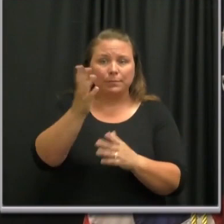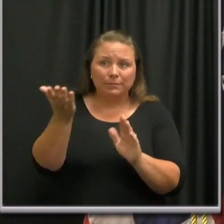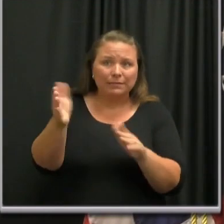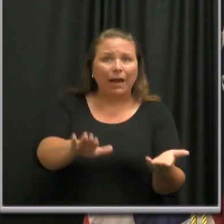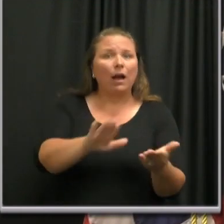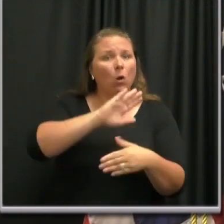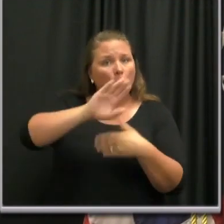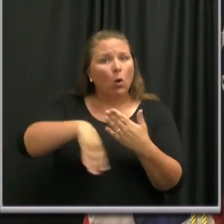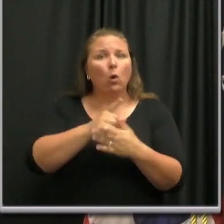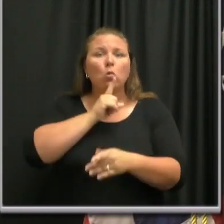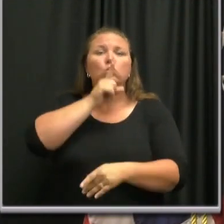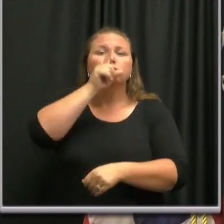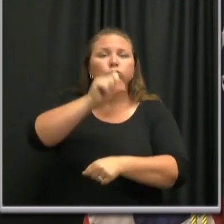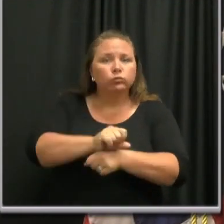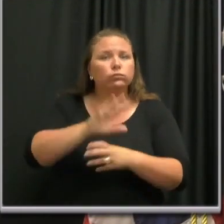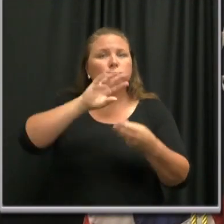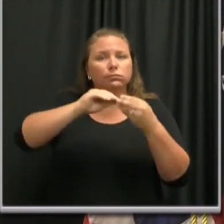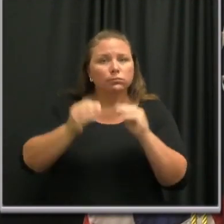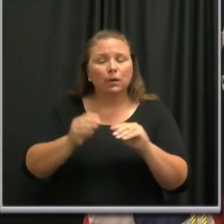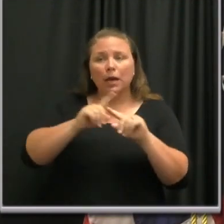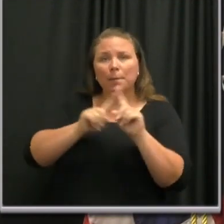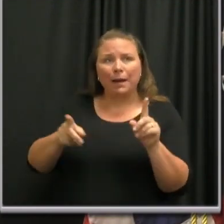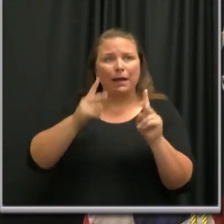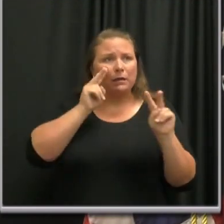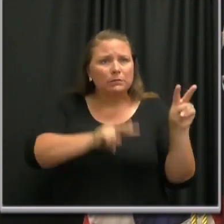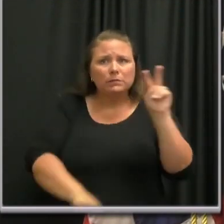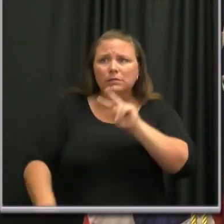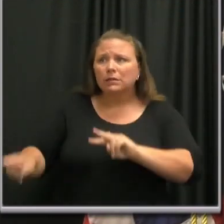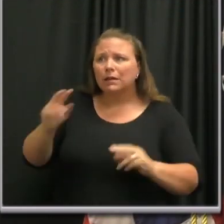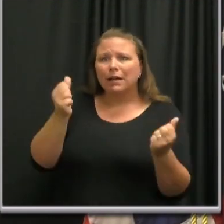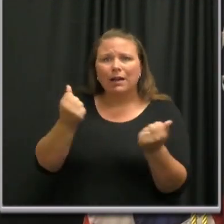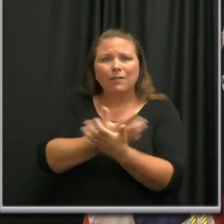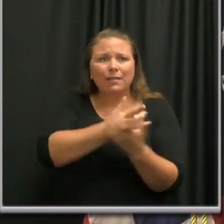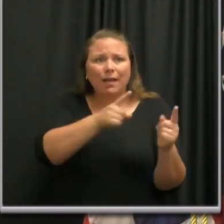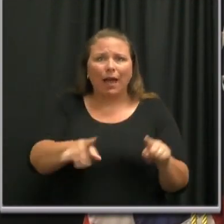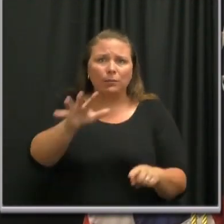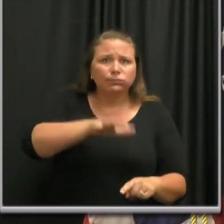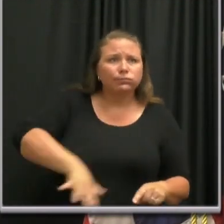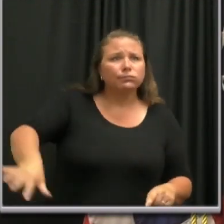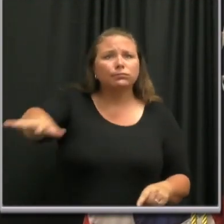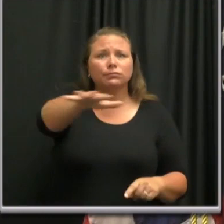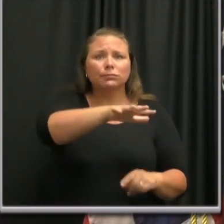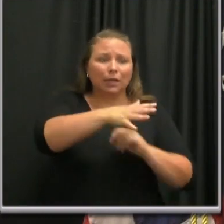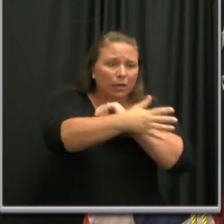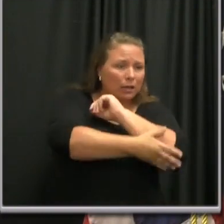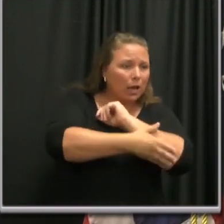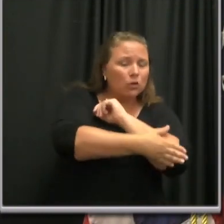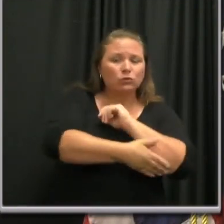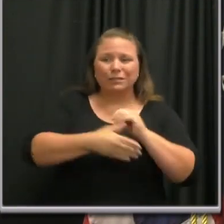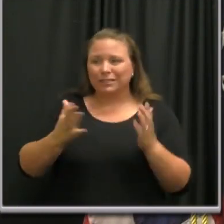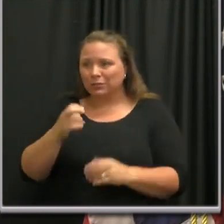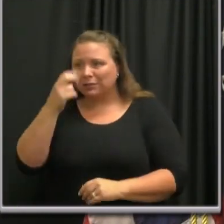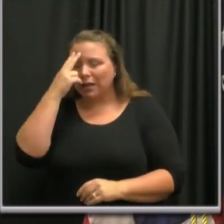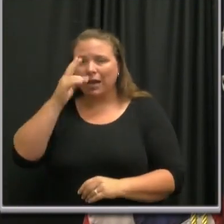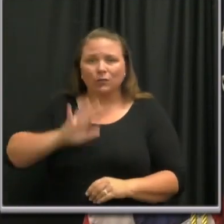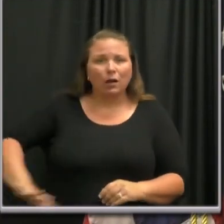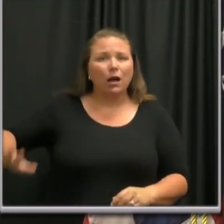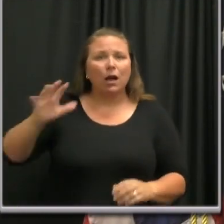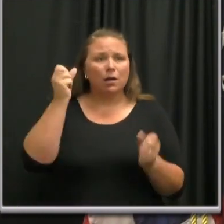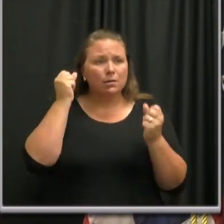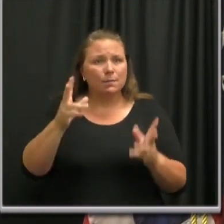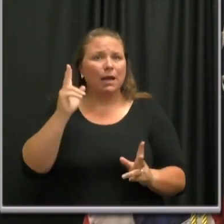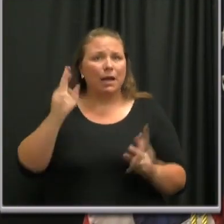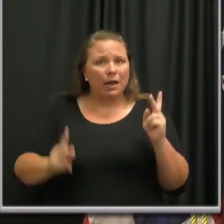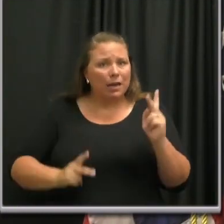These are all real. And yet based on what is happening all around us in the country, including here in Nashville, large